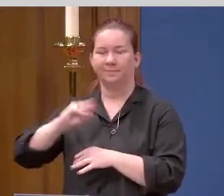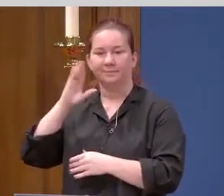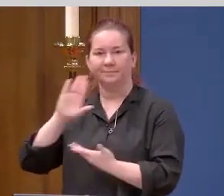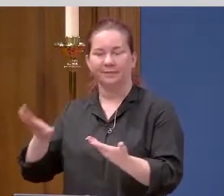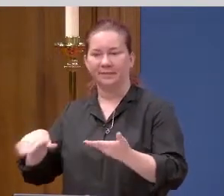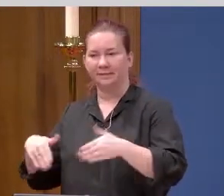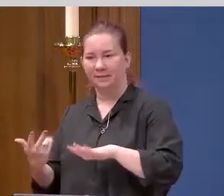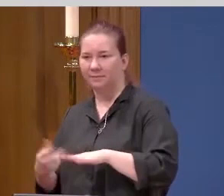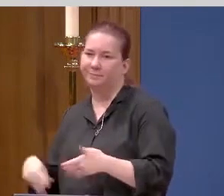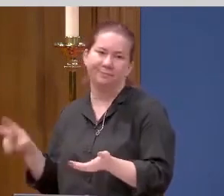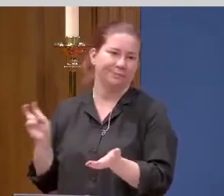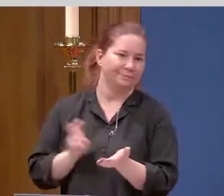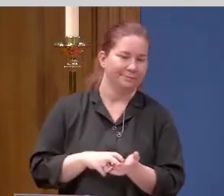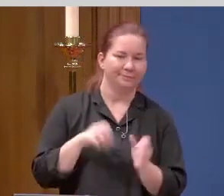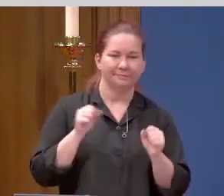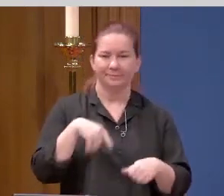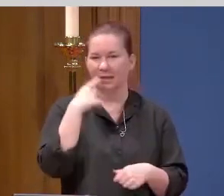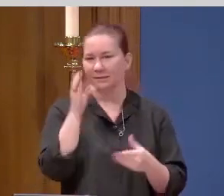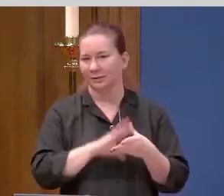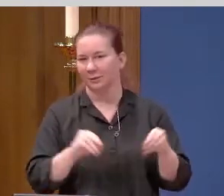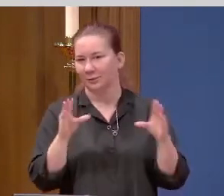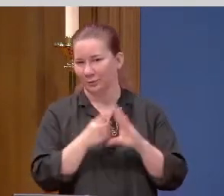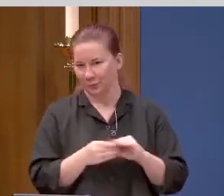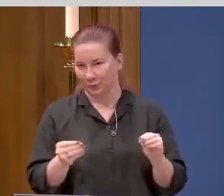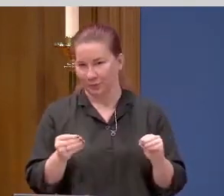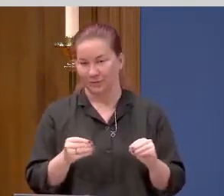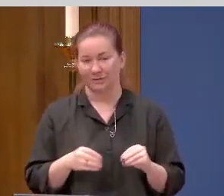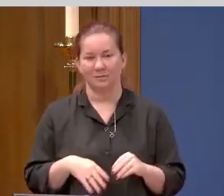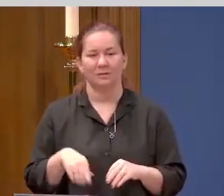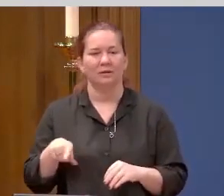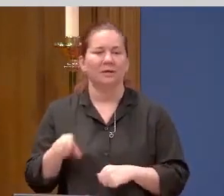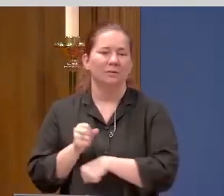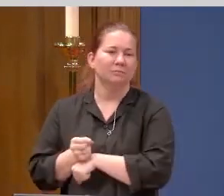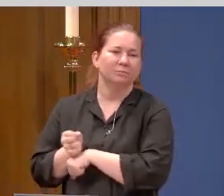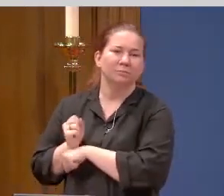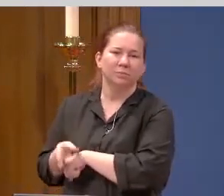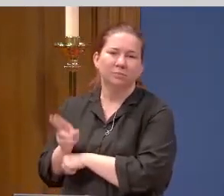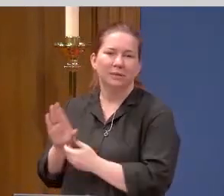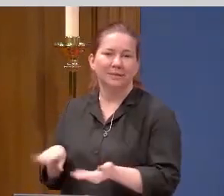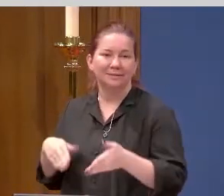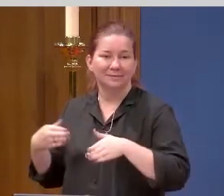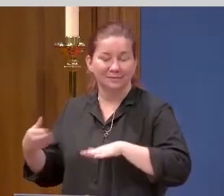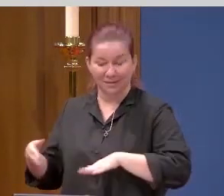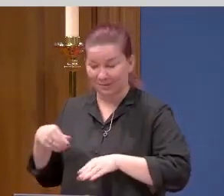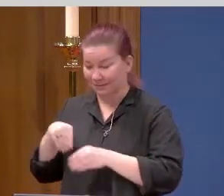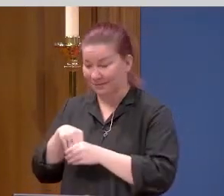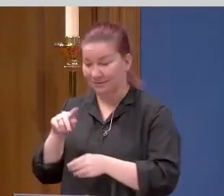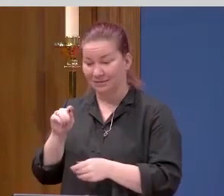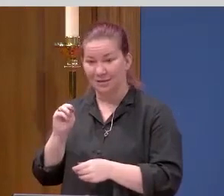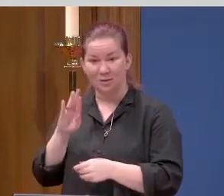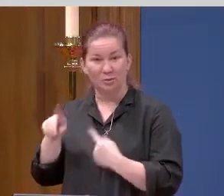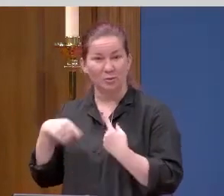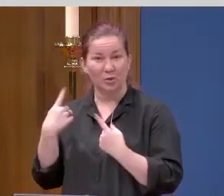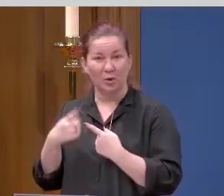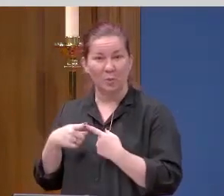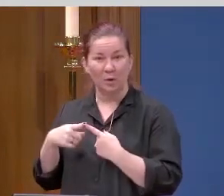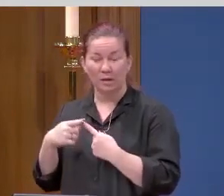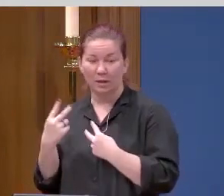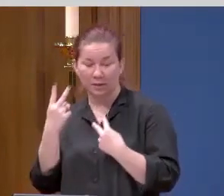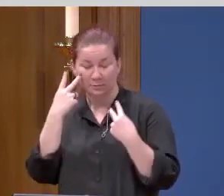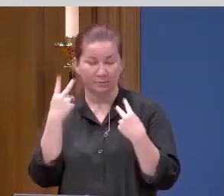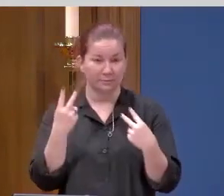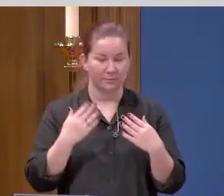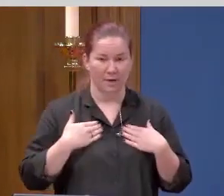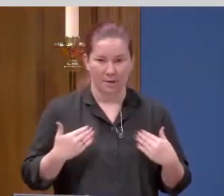rose to tell the story. He overcame death. And he was not in the tomb when they came to tend his